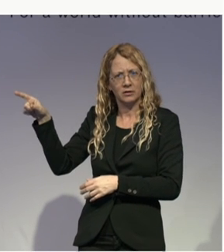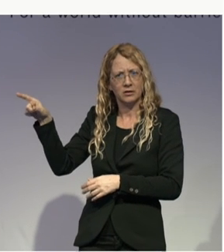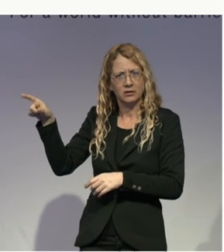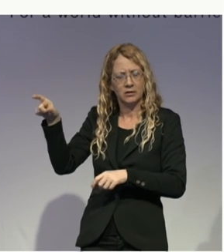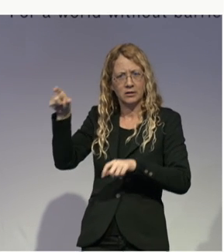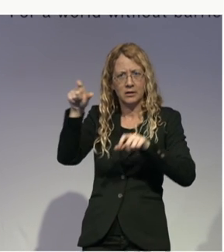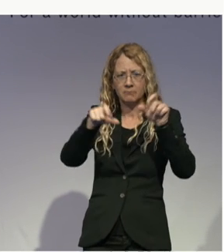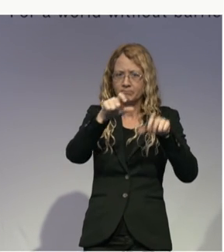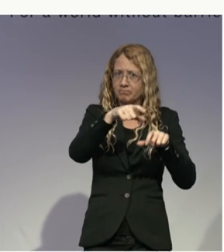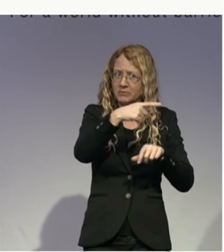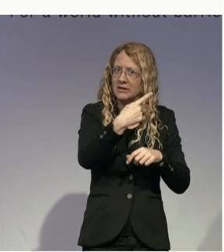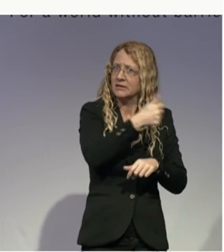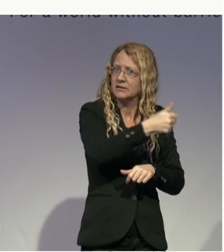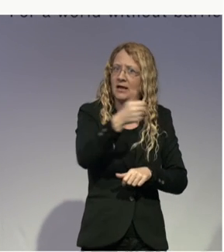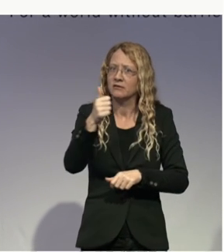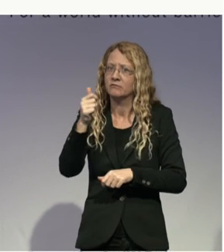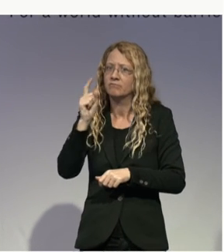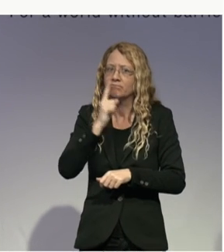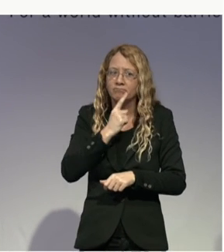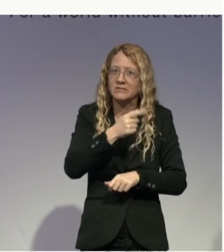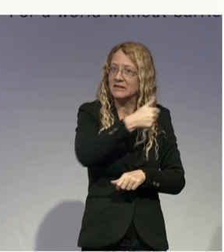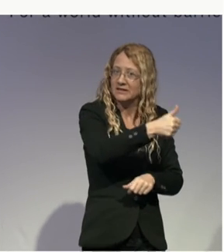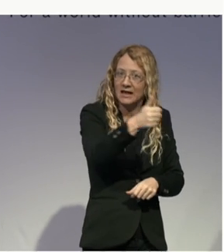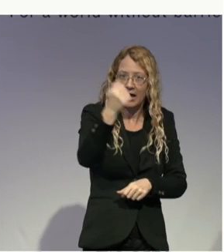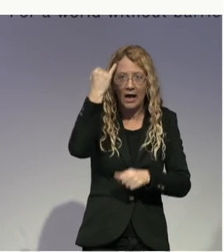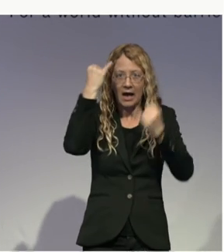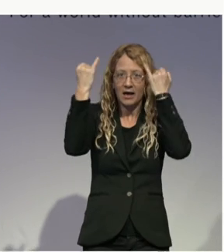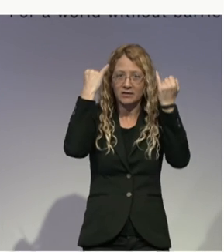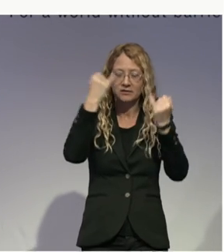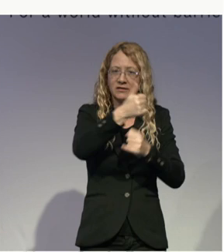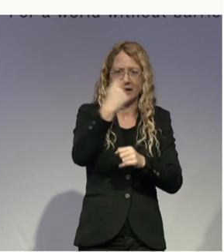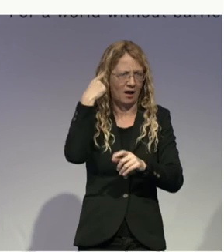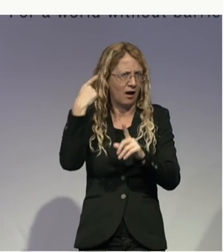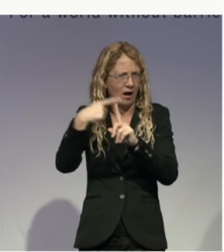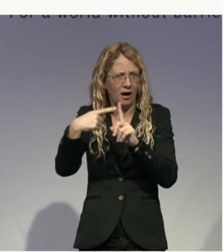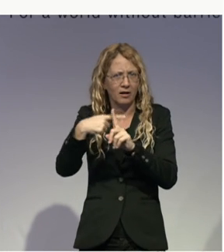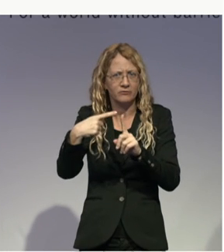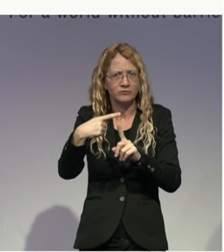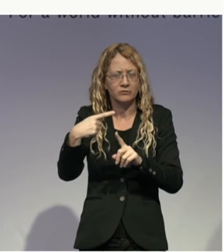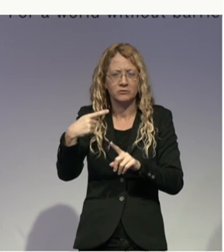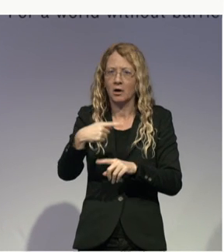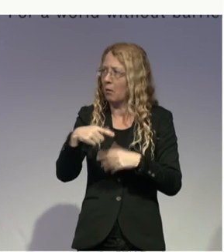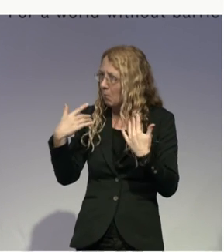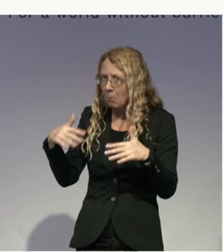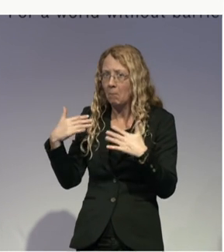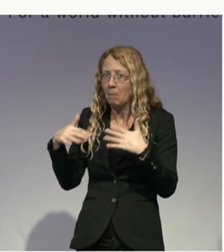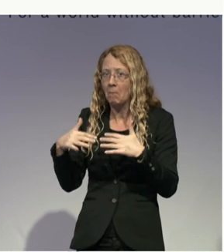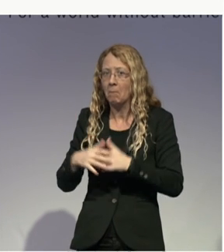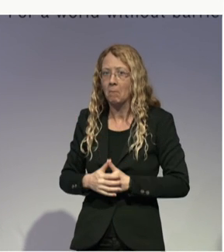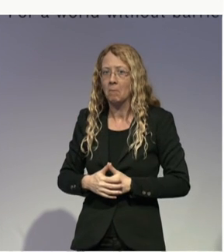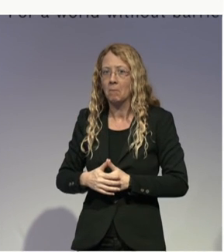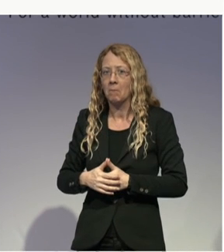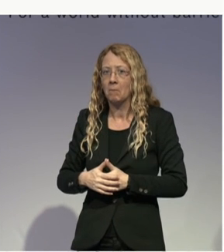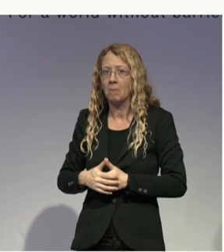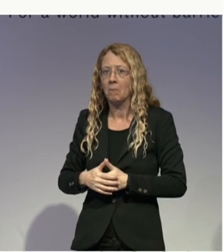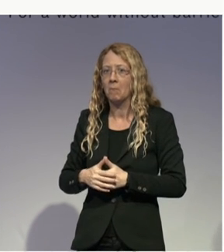So as you expand, finding those individuals, tapping into that resource, I'm sure it's going to be challenging. So I'll be anxious to hear possibly